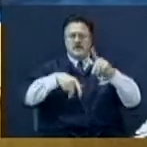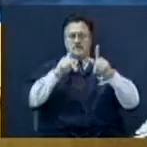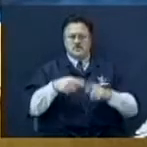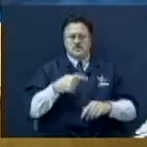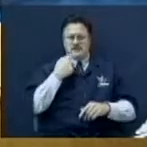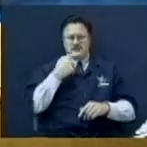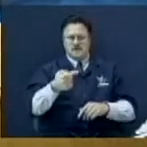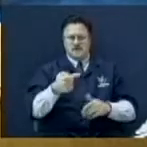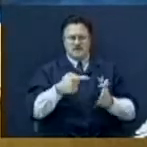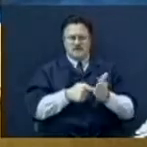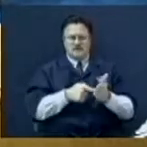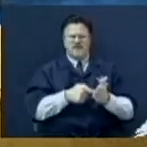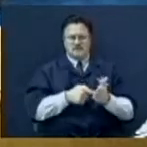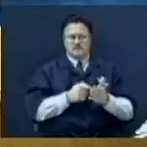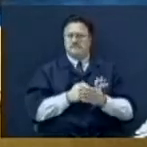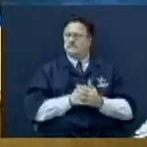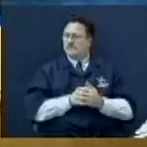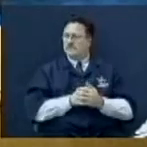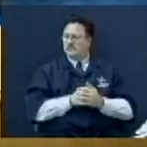How many has ever met an idiot?